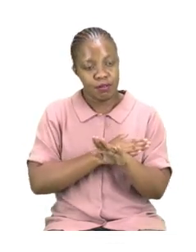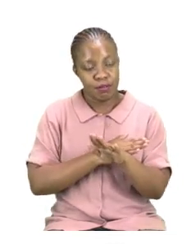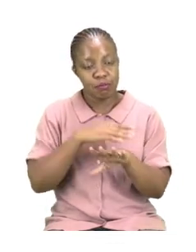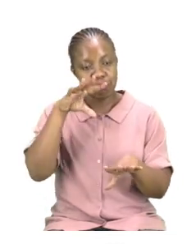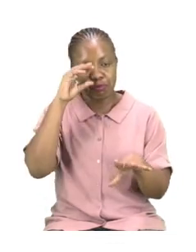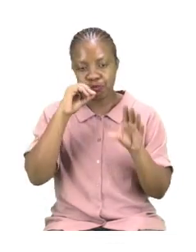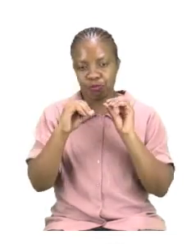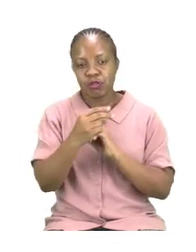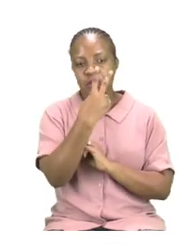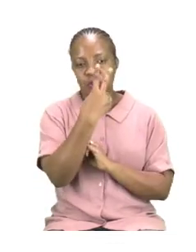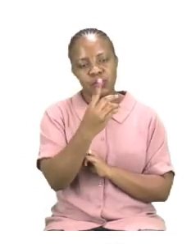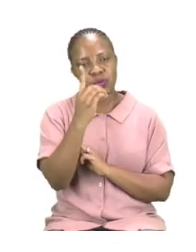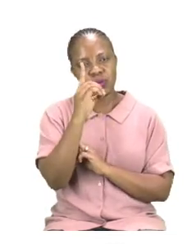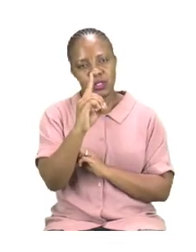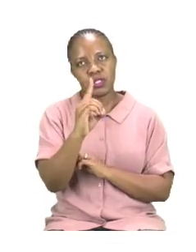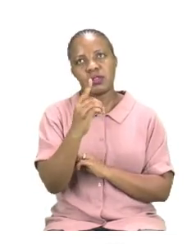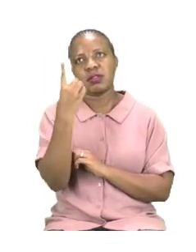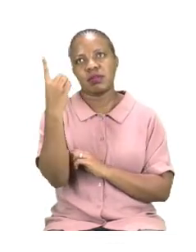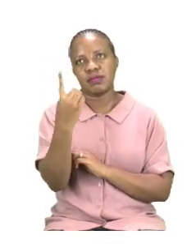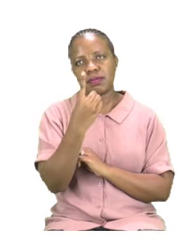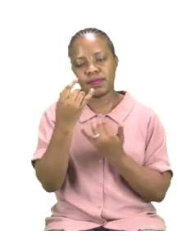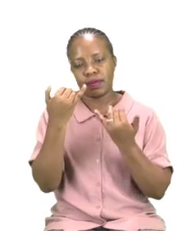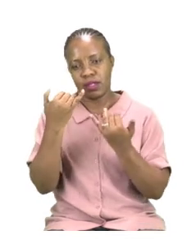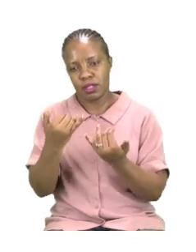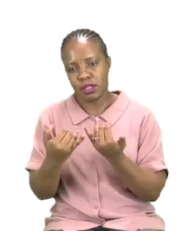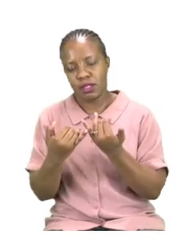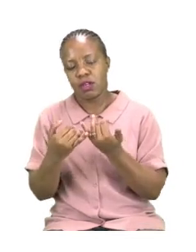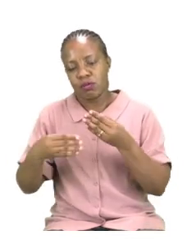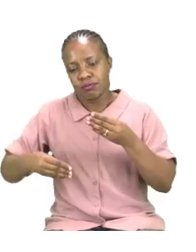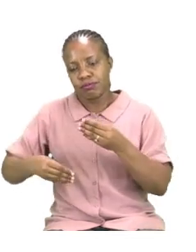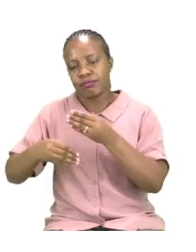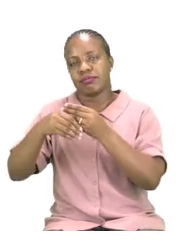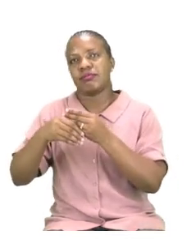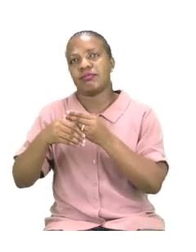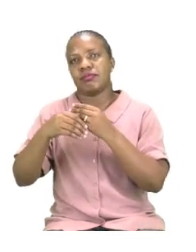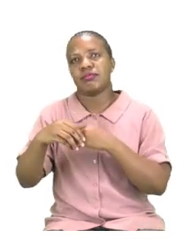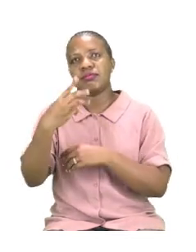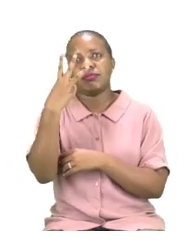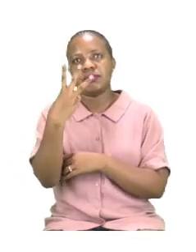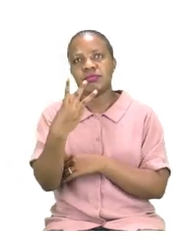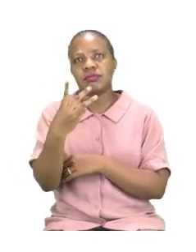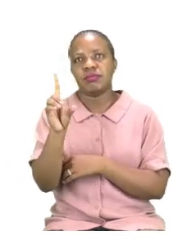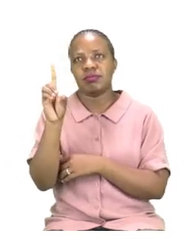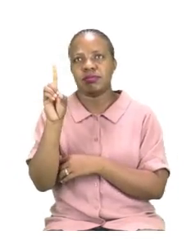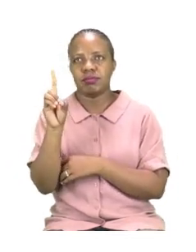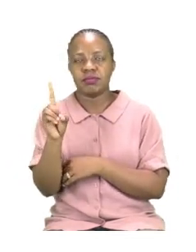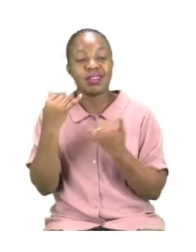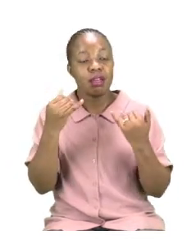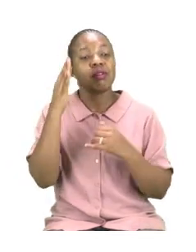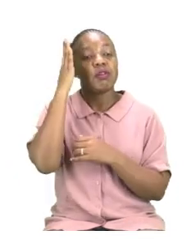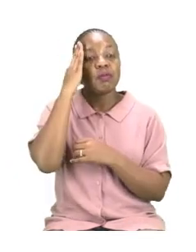3D shapes. So we first need to know our 2D